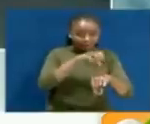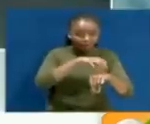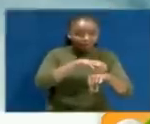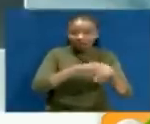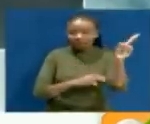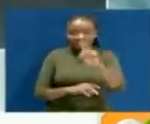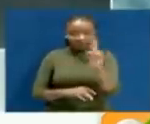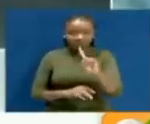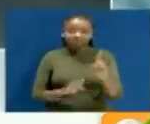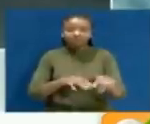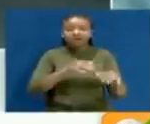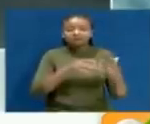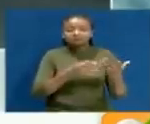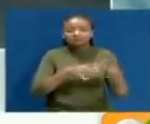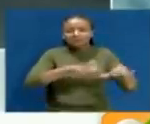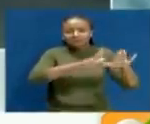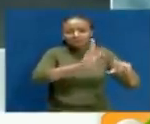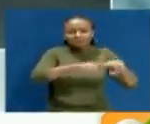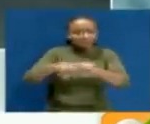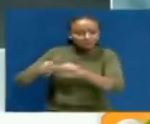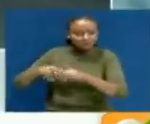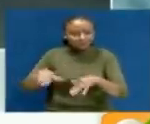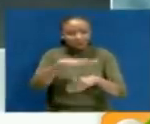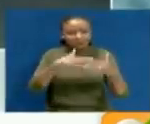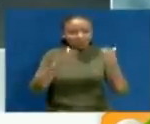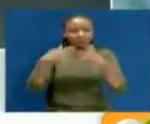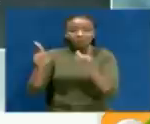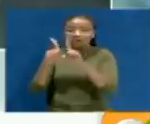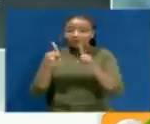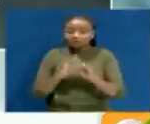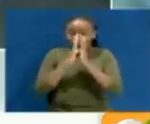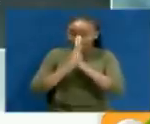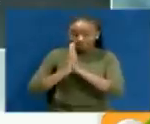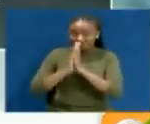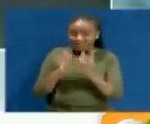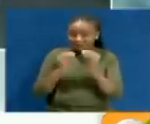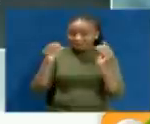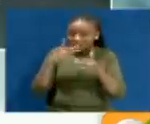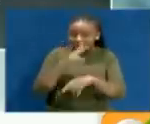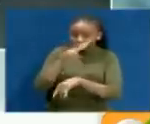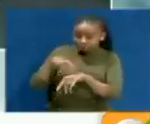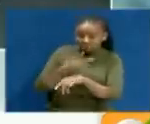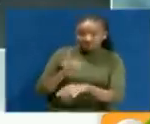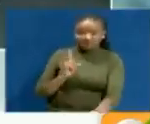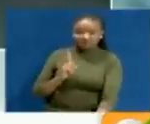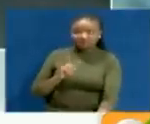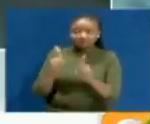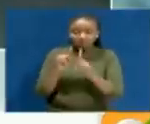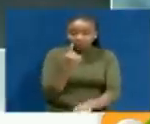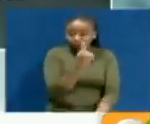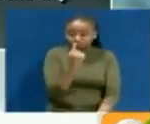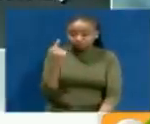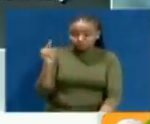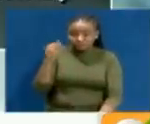distancing plans during the congregational Eid prayer, ensuring prayers do not last more than two hours, each person to have their